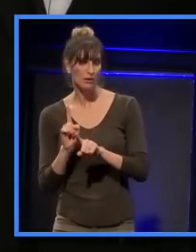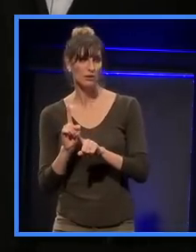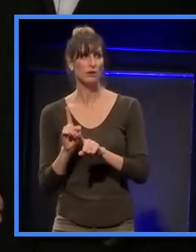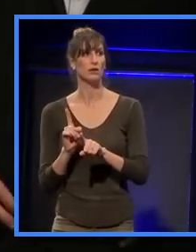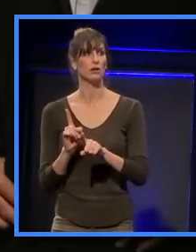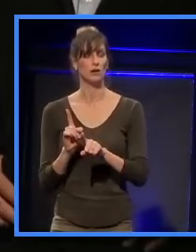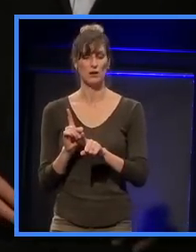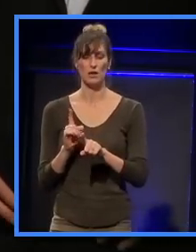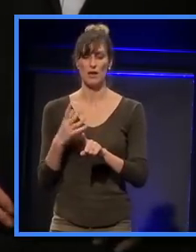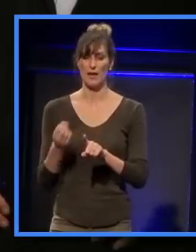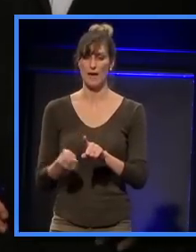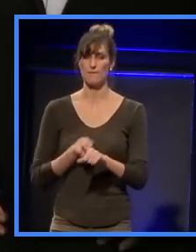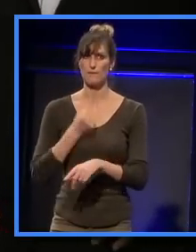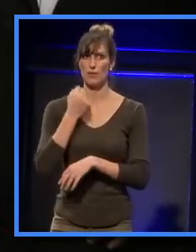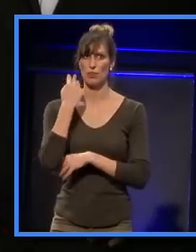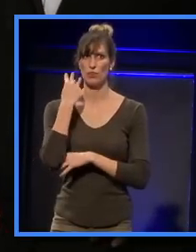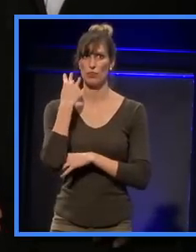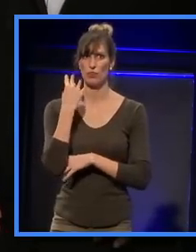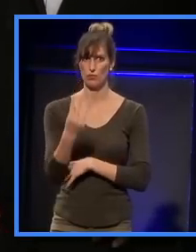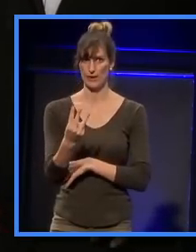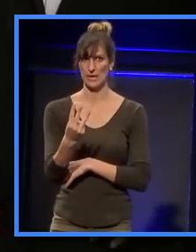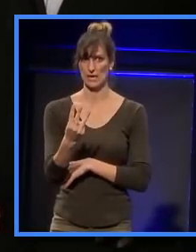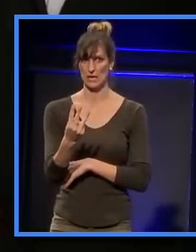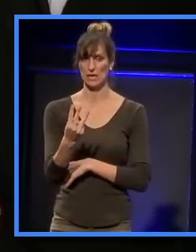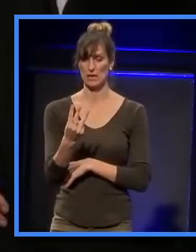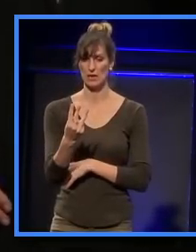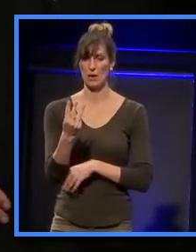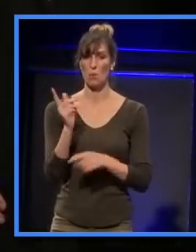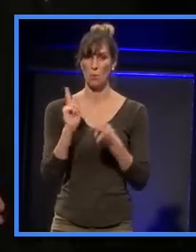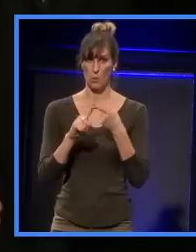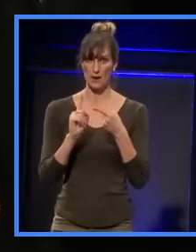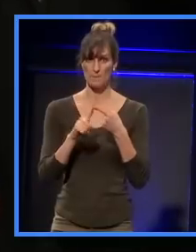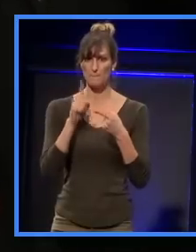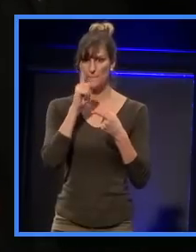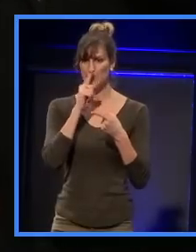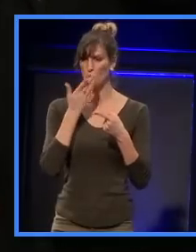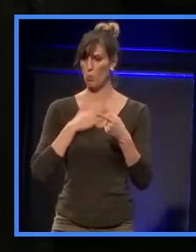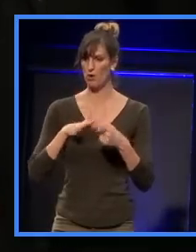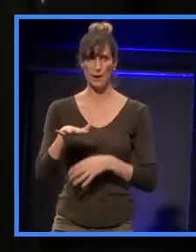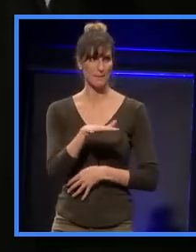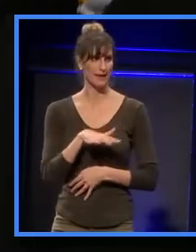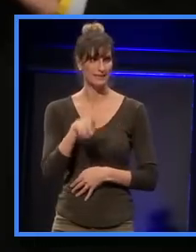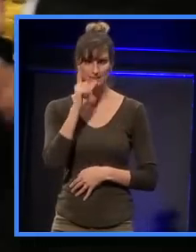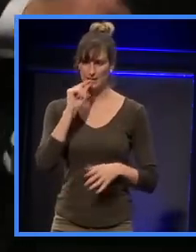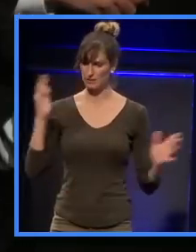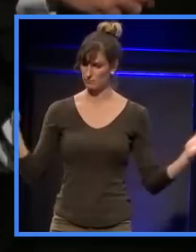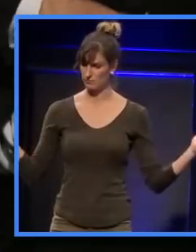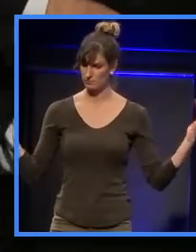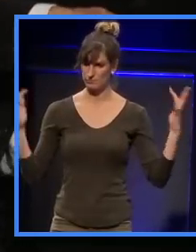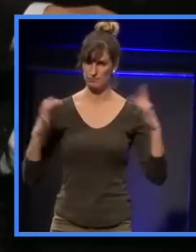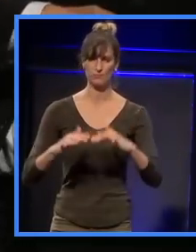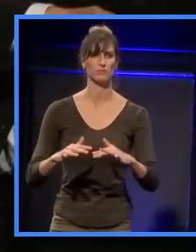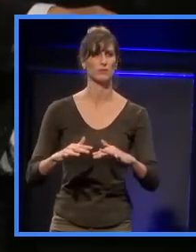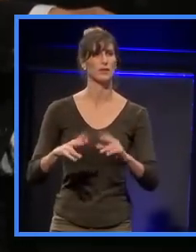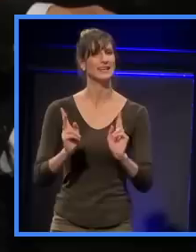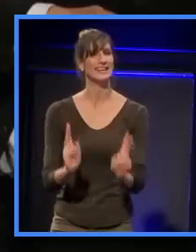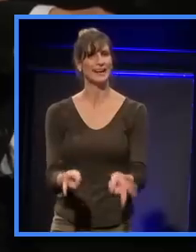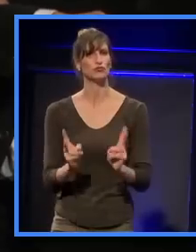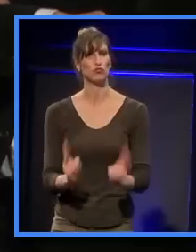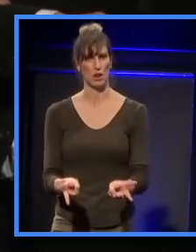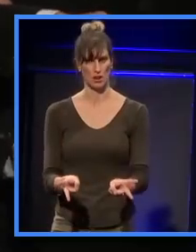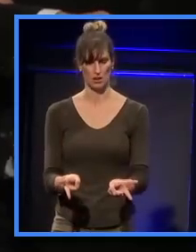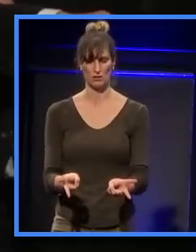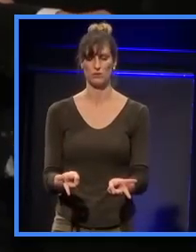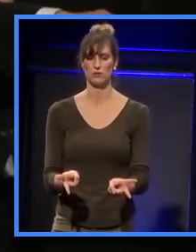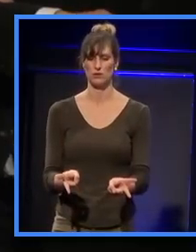three that I would nominate. One is that people want a place to gather that is natural. So, so